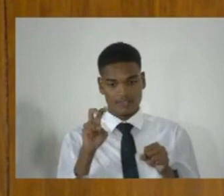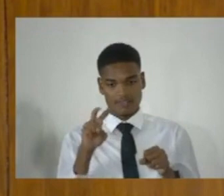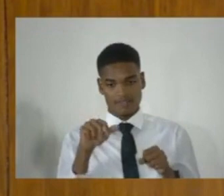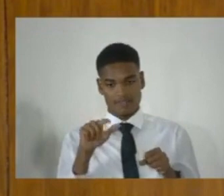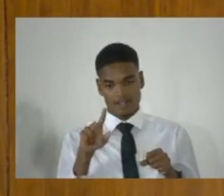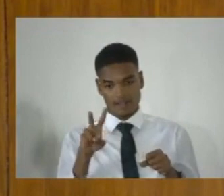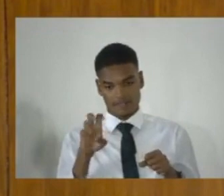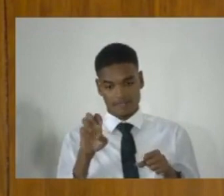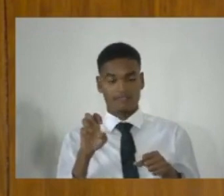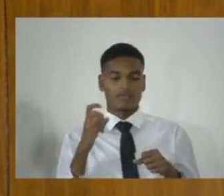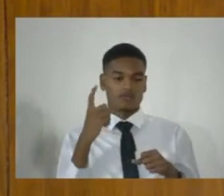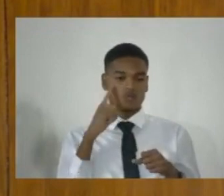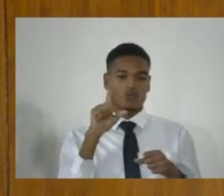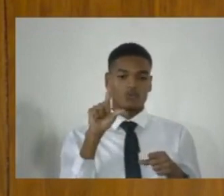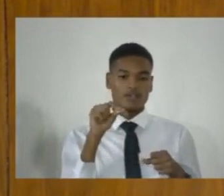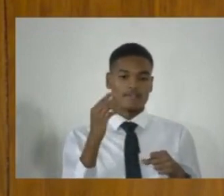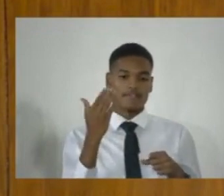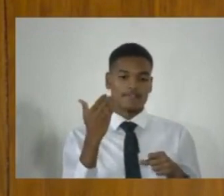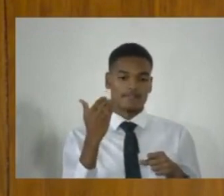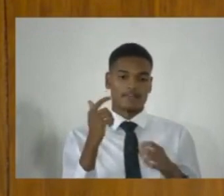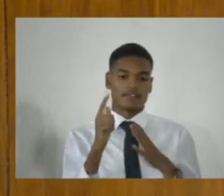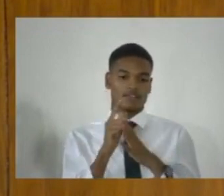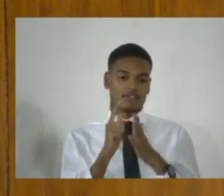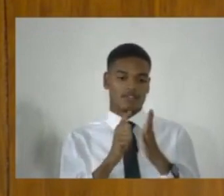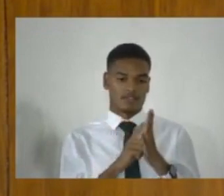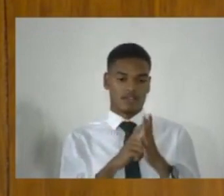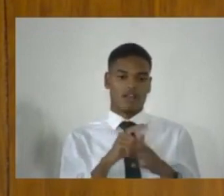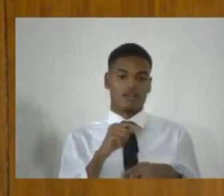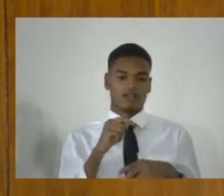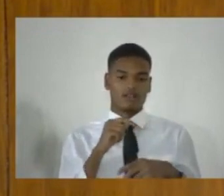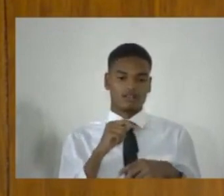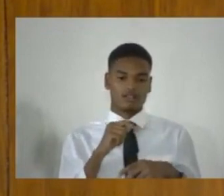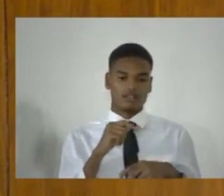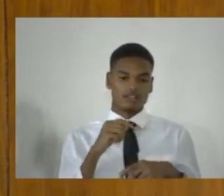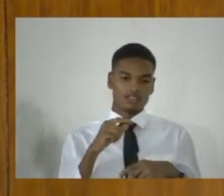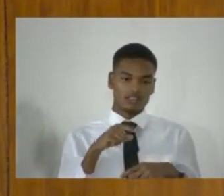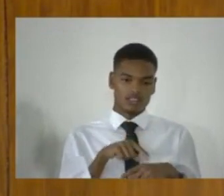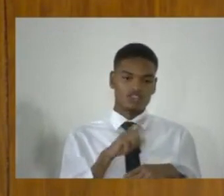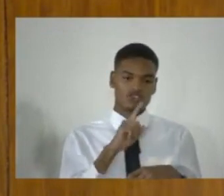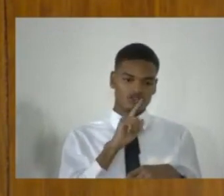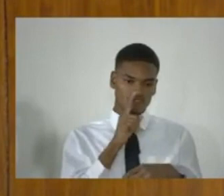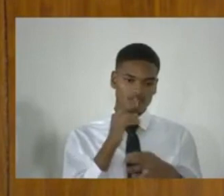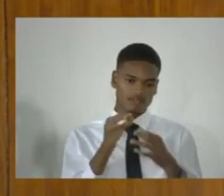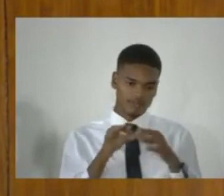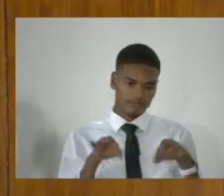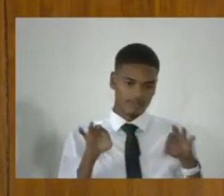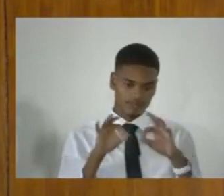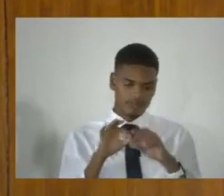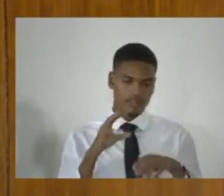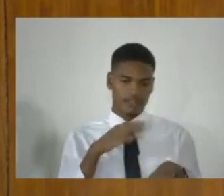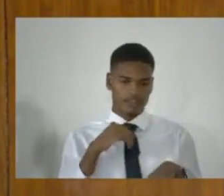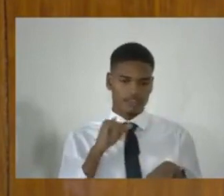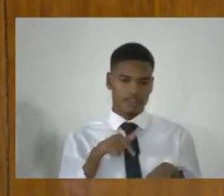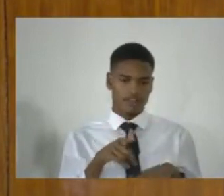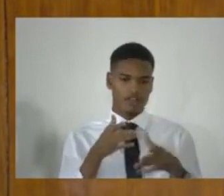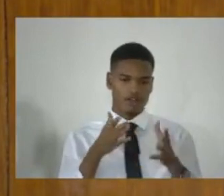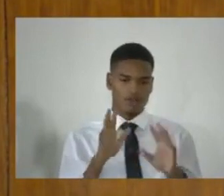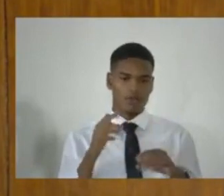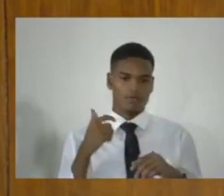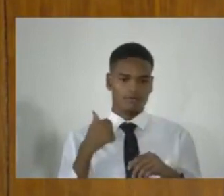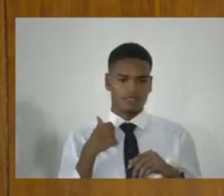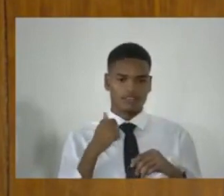Act, which amended the Criminal Justice Act, is significant and causes me not to